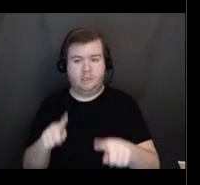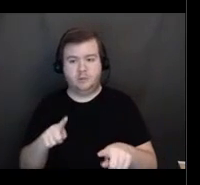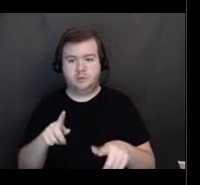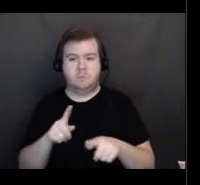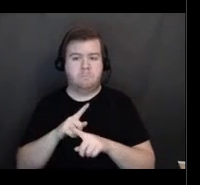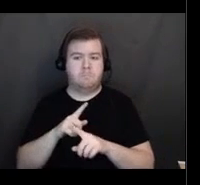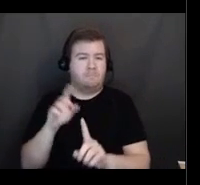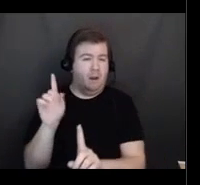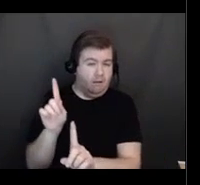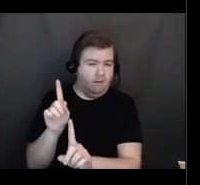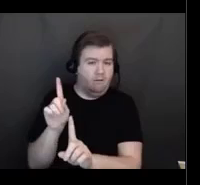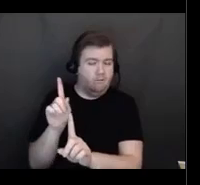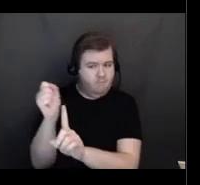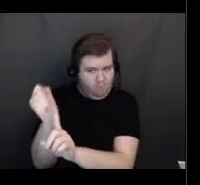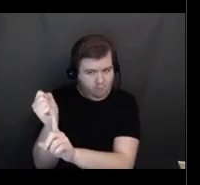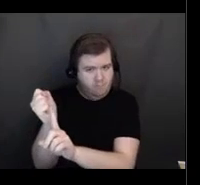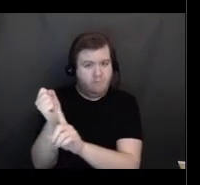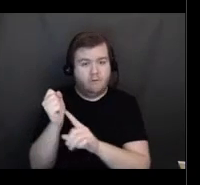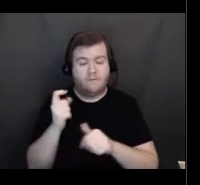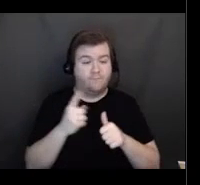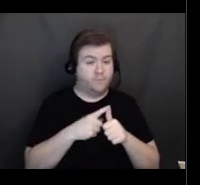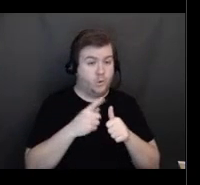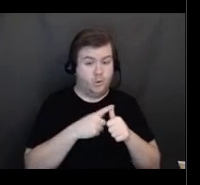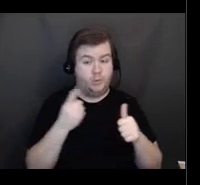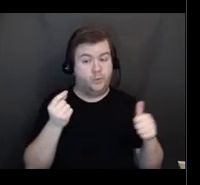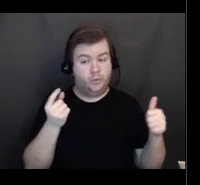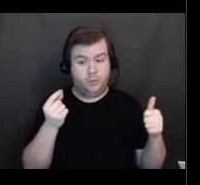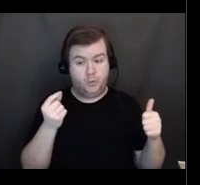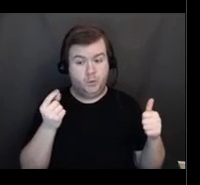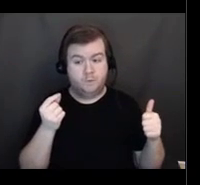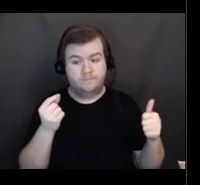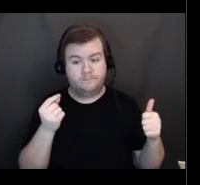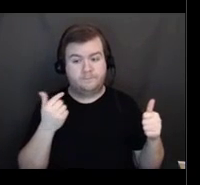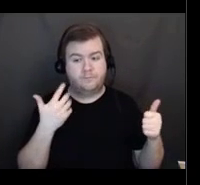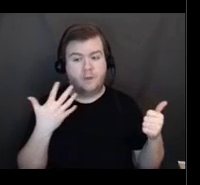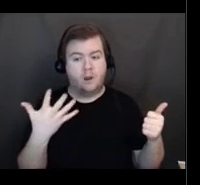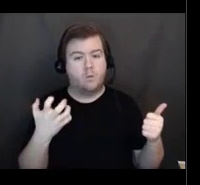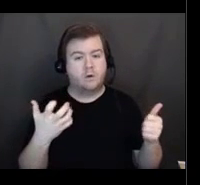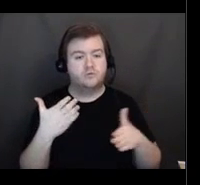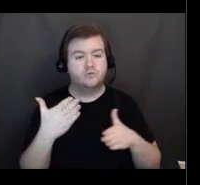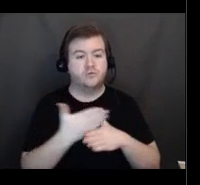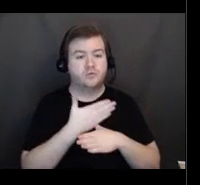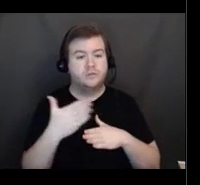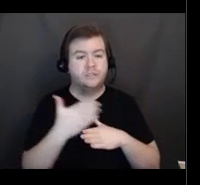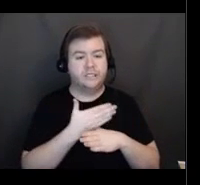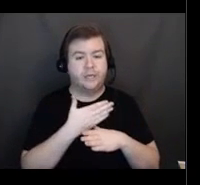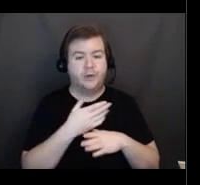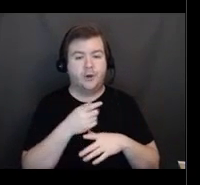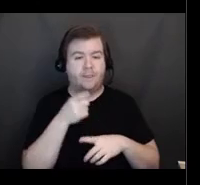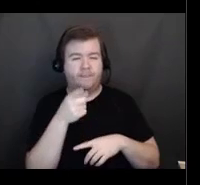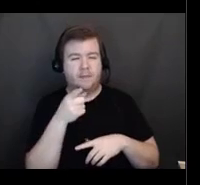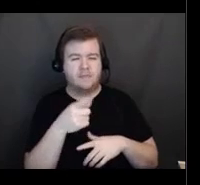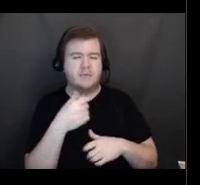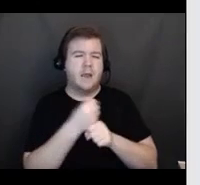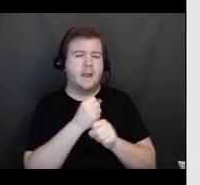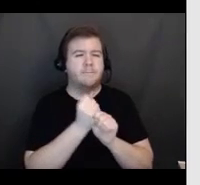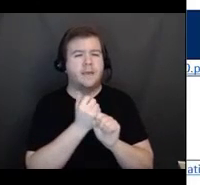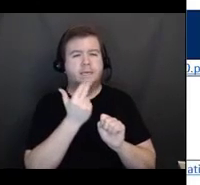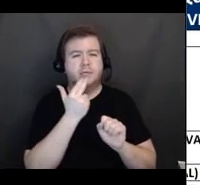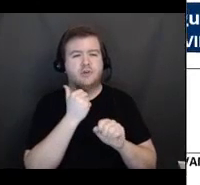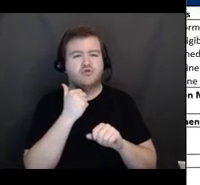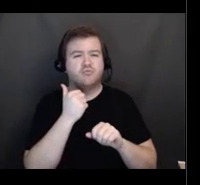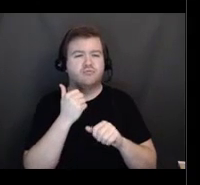before we do that, one thing I want to do is share with you. I put together a quick reference